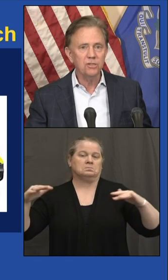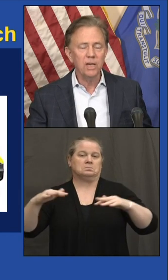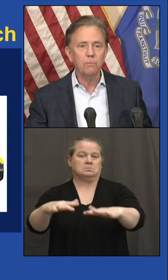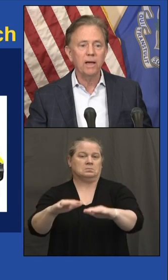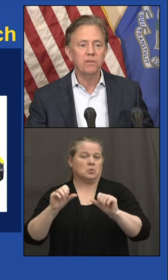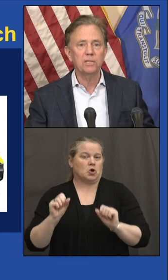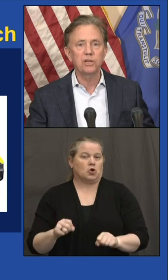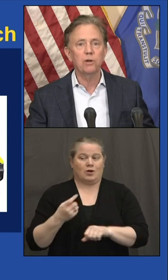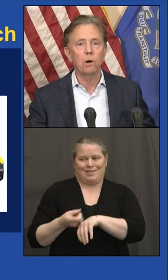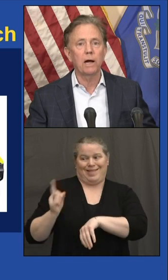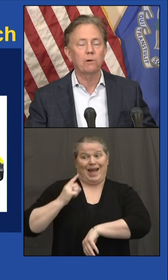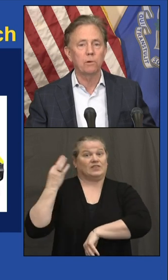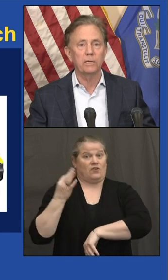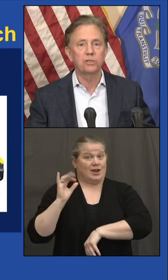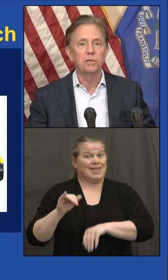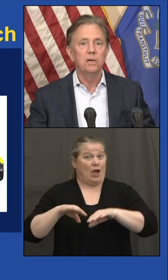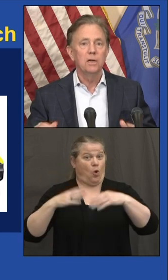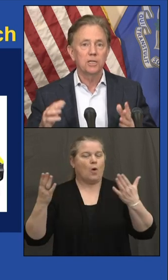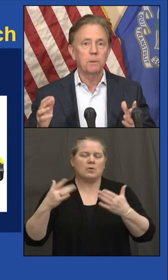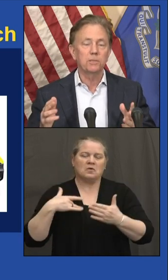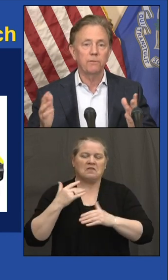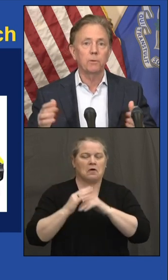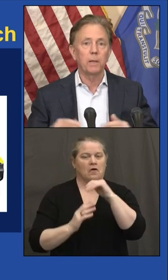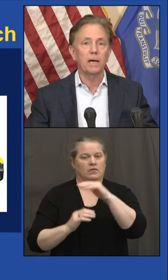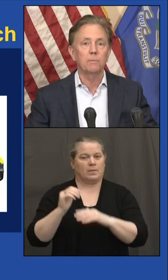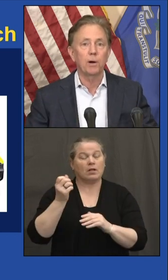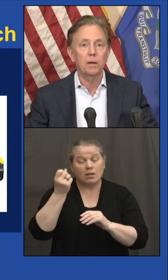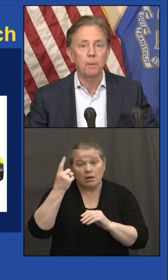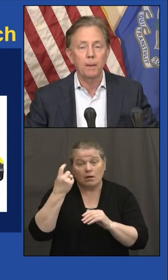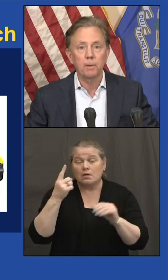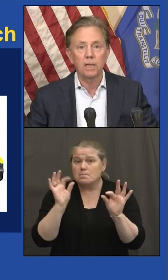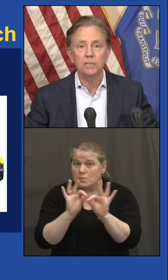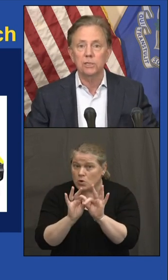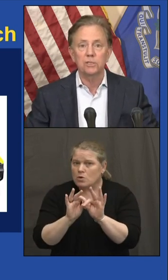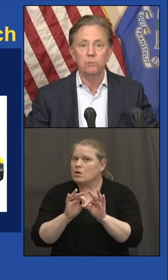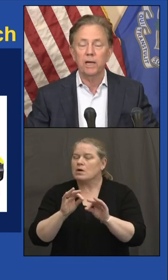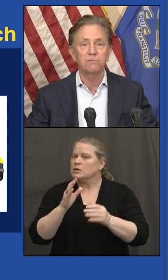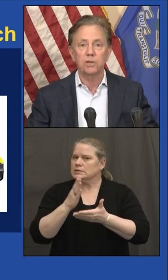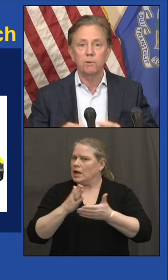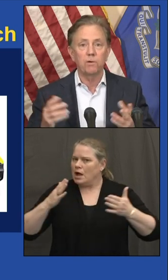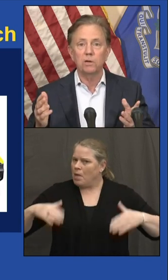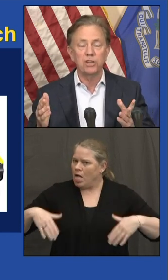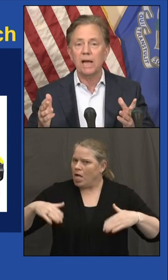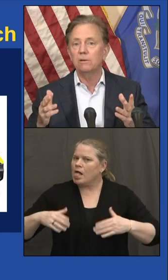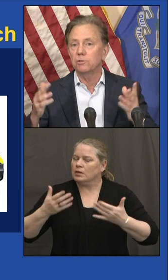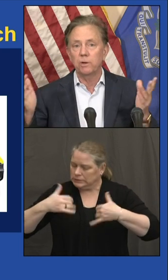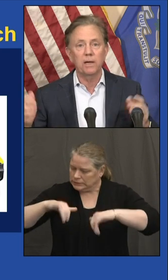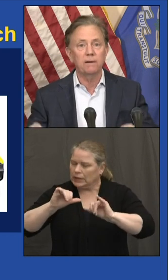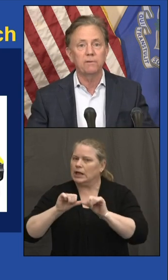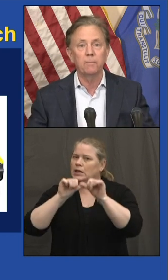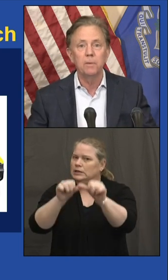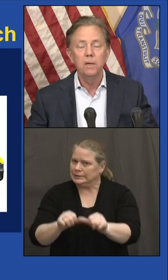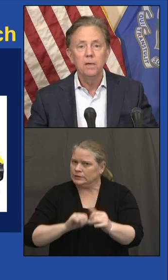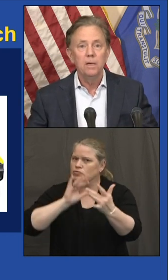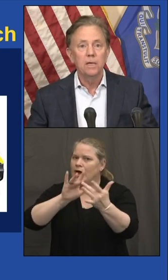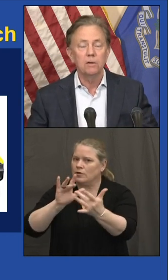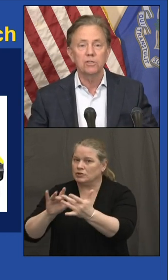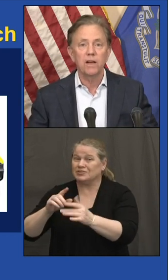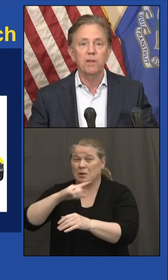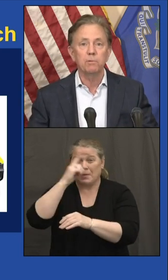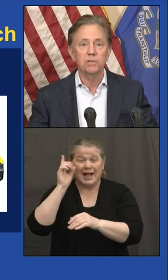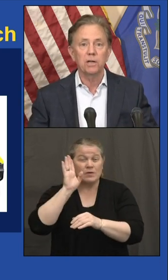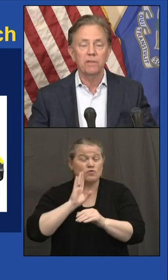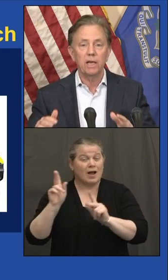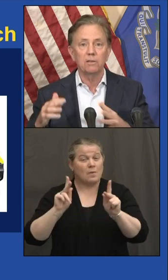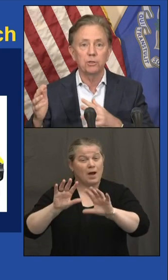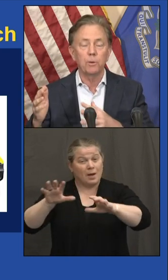That said, we have to continue our outreach, especially for black and brown populations. We have some of our towns where you have, you know,